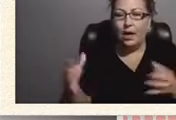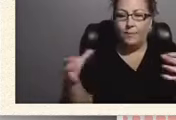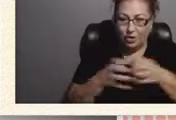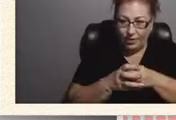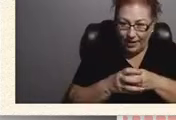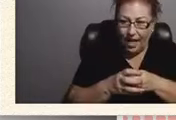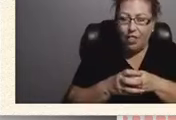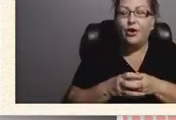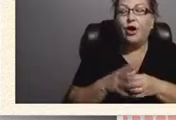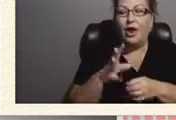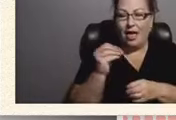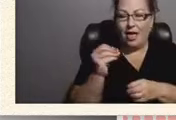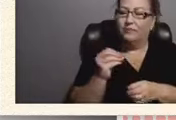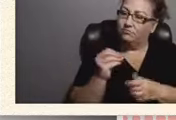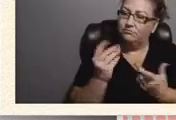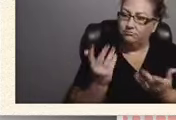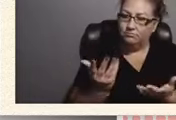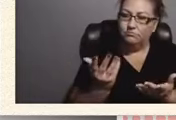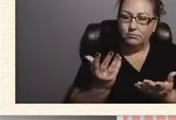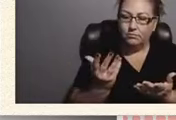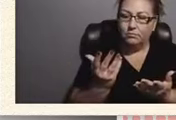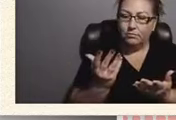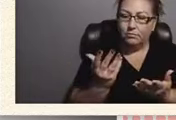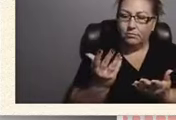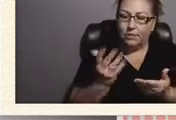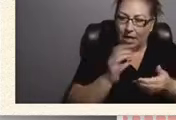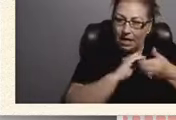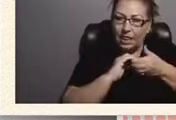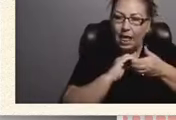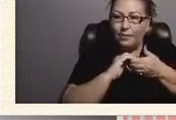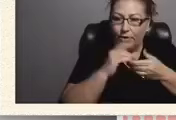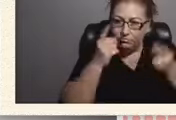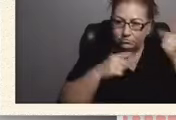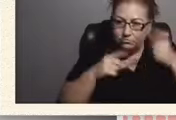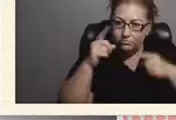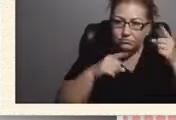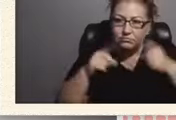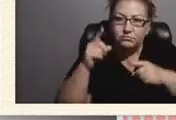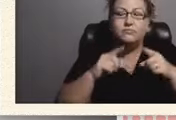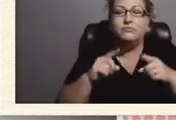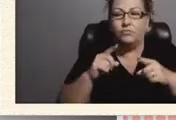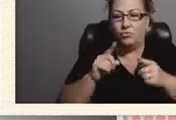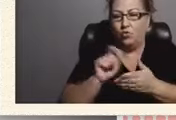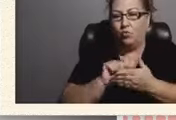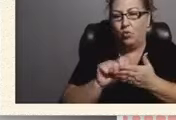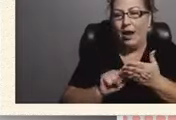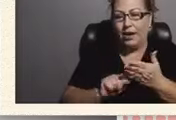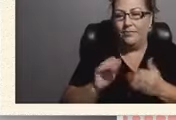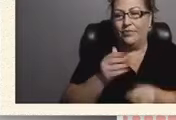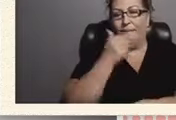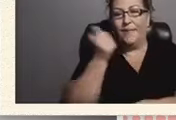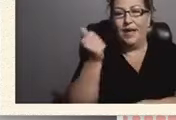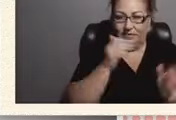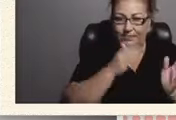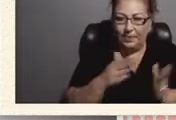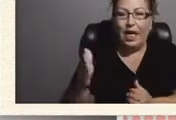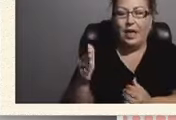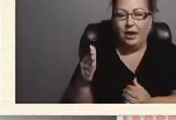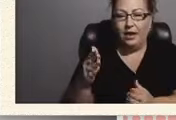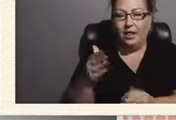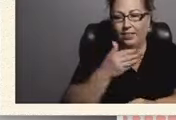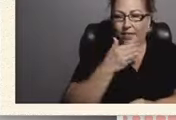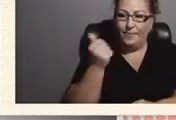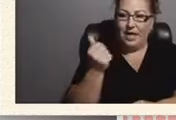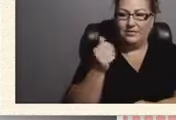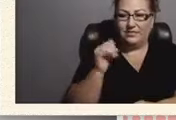you know, collaborate on, on writing up the, of the best plan, the best individualized